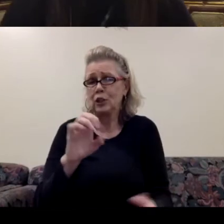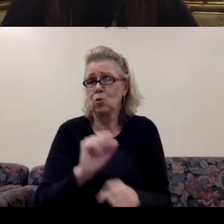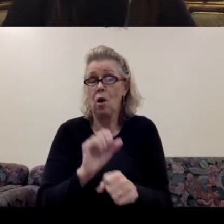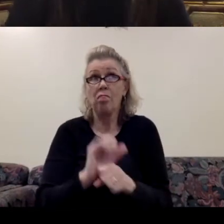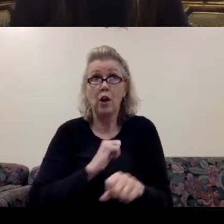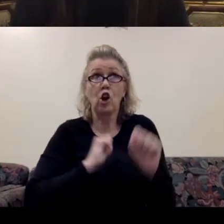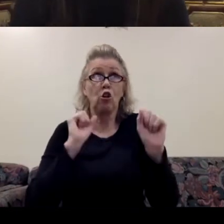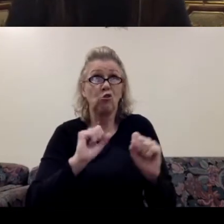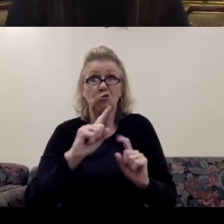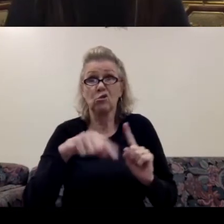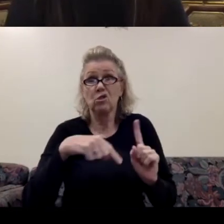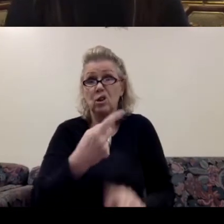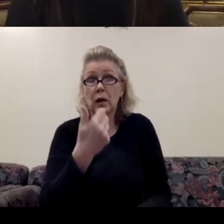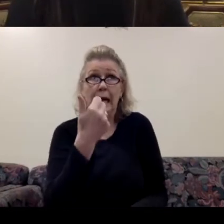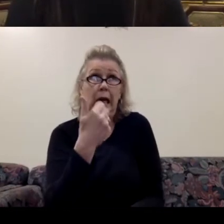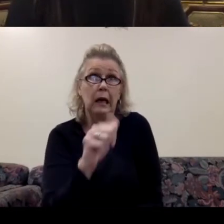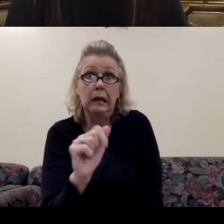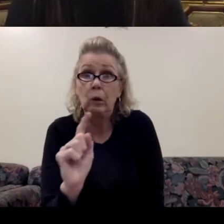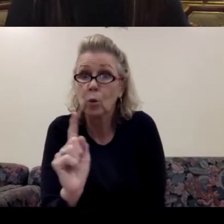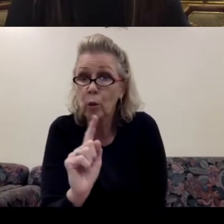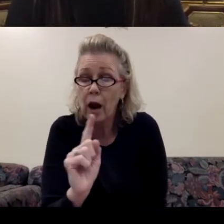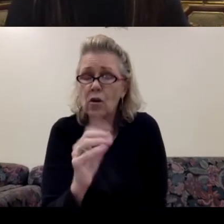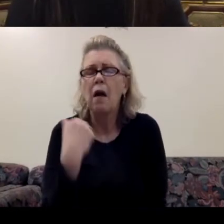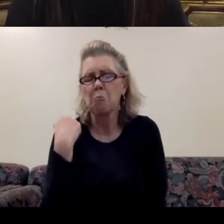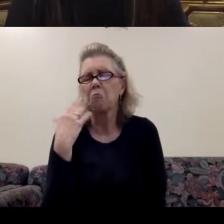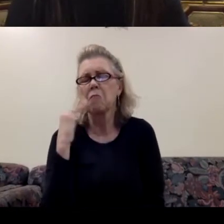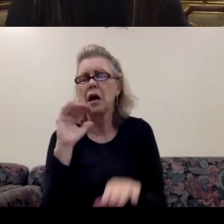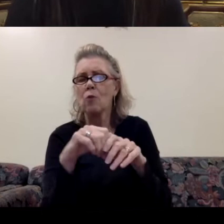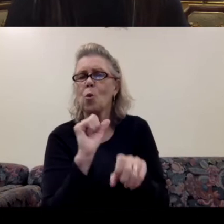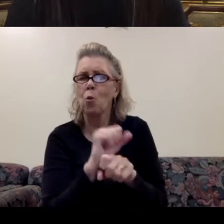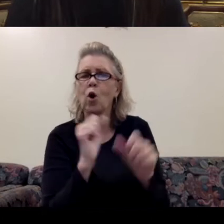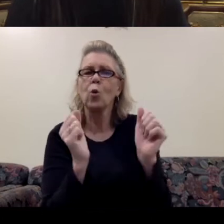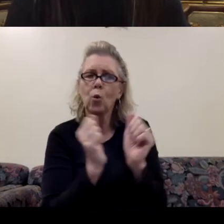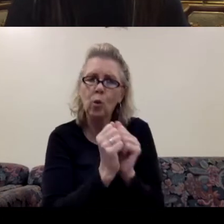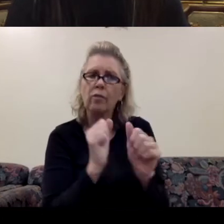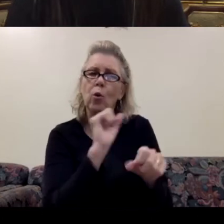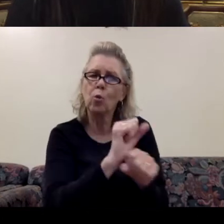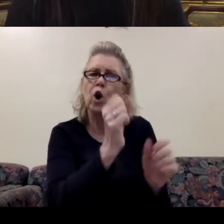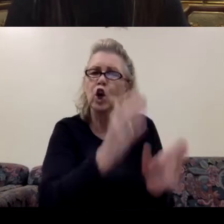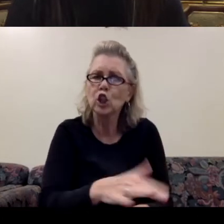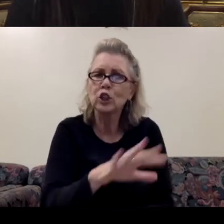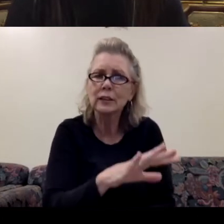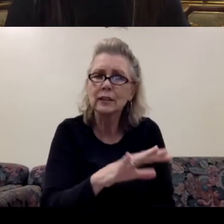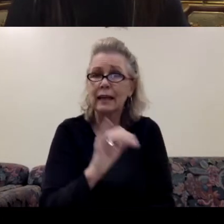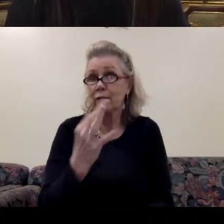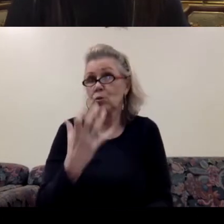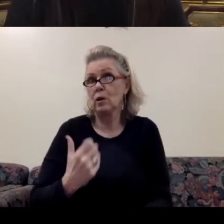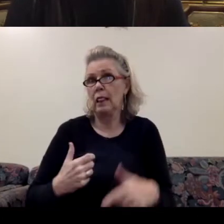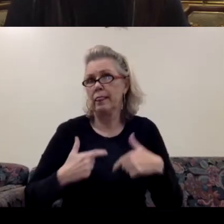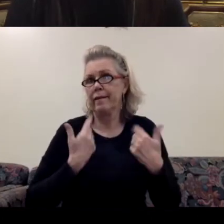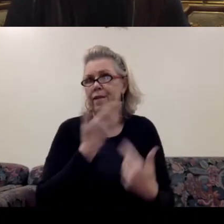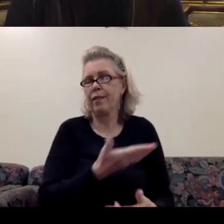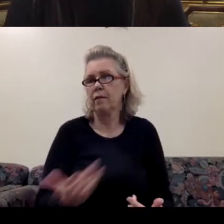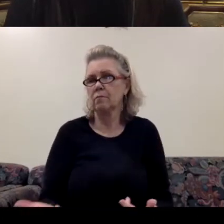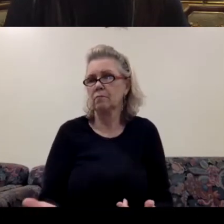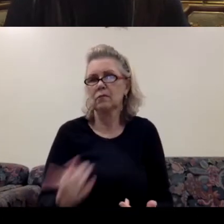work, know how to work with workers. Because if you want to live there, you do